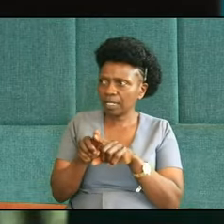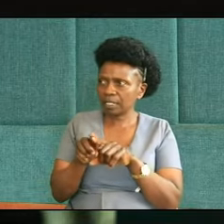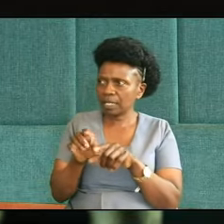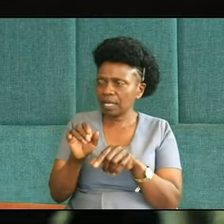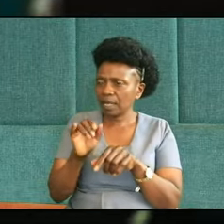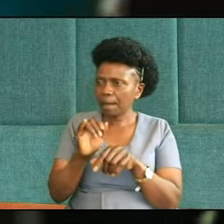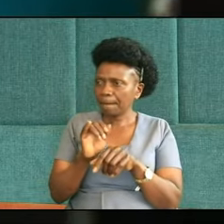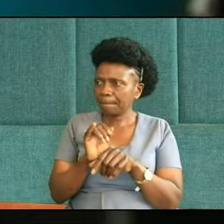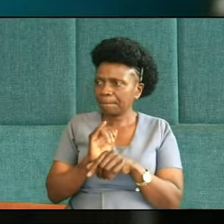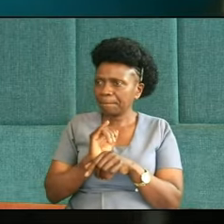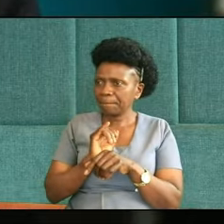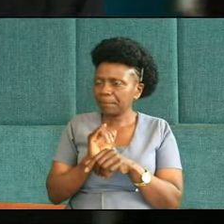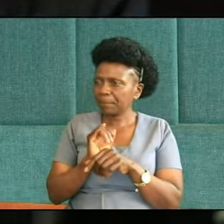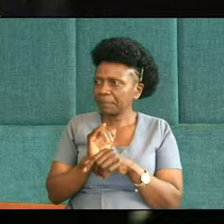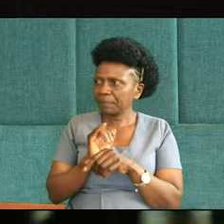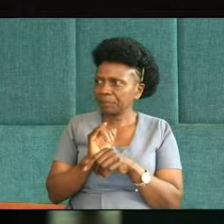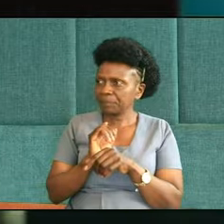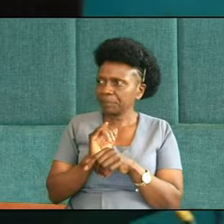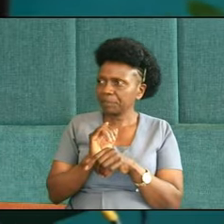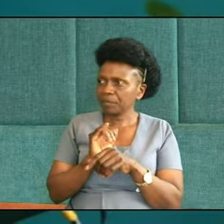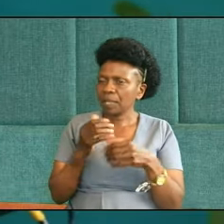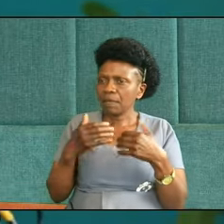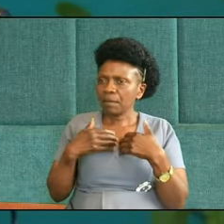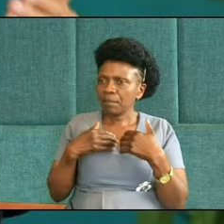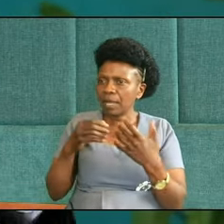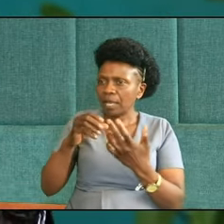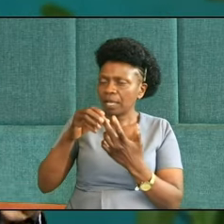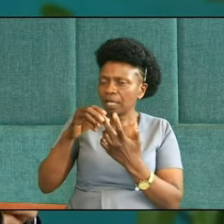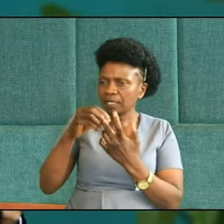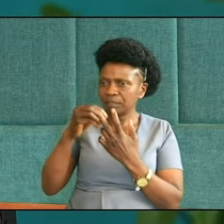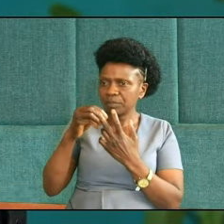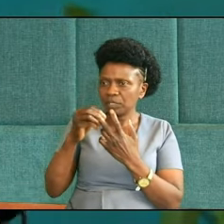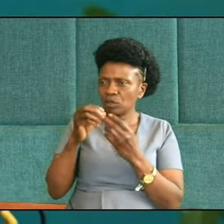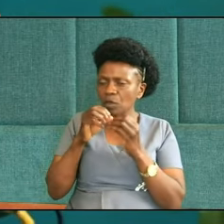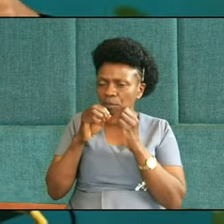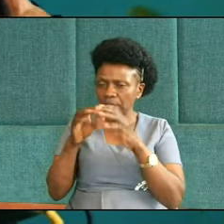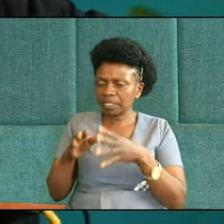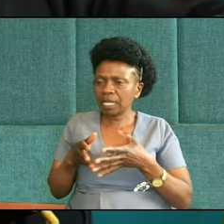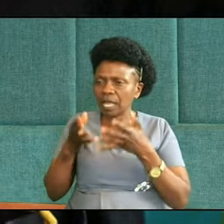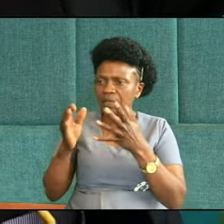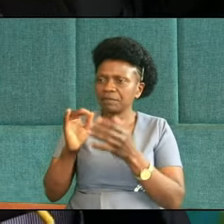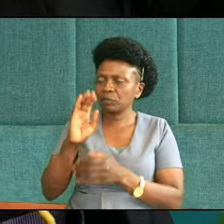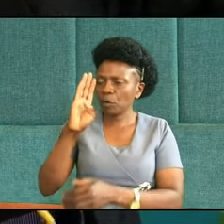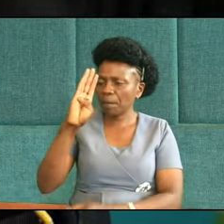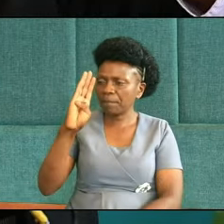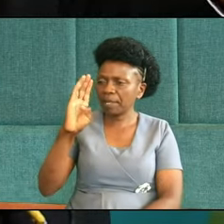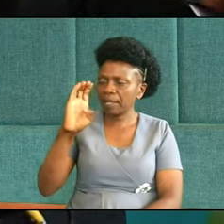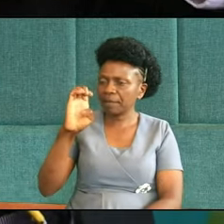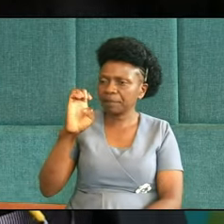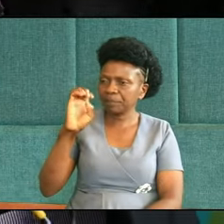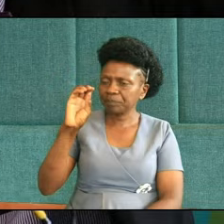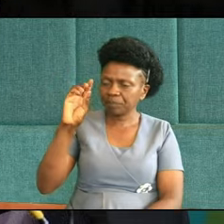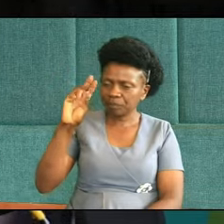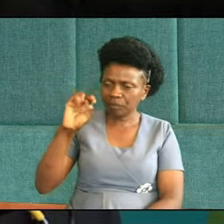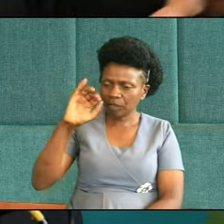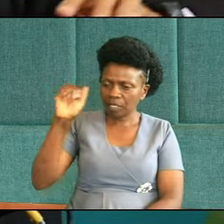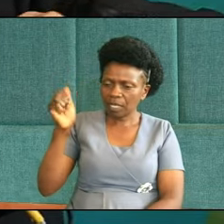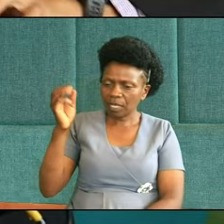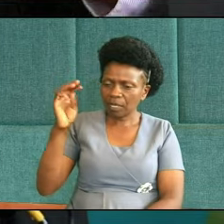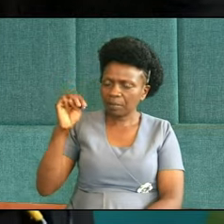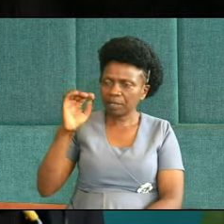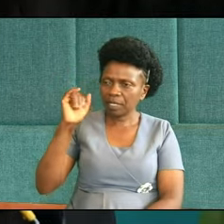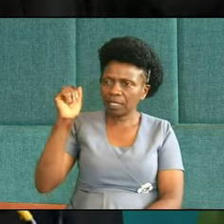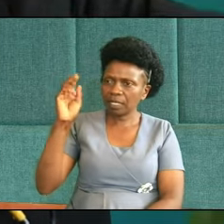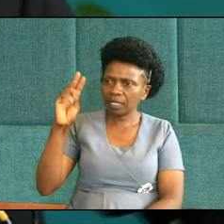hide in Benjamin's sack, my special cup, you know what happened, right? And then of course once they're gone, go back and catch them